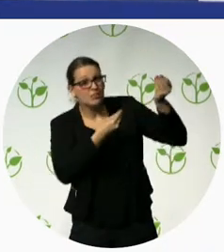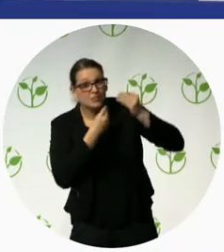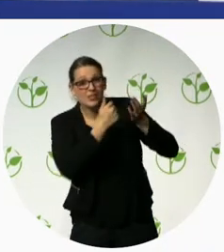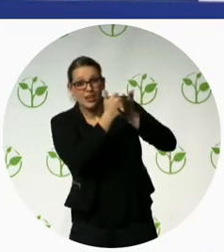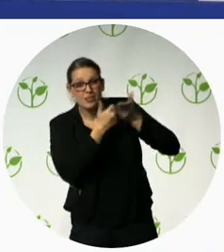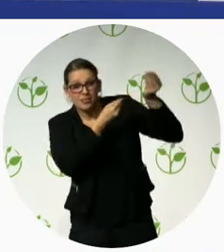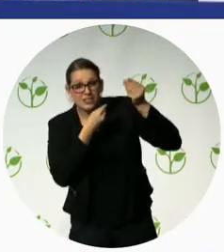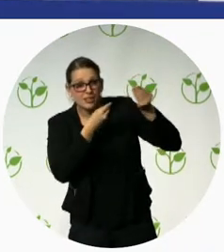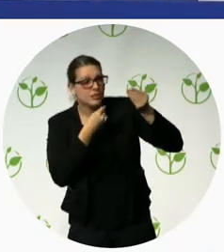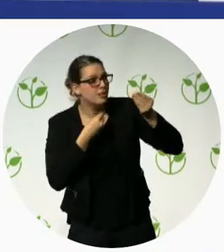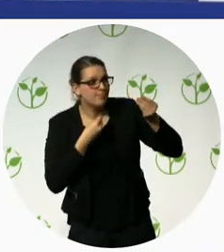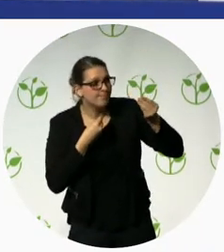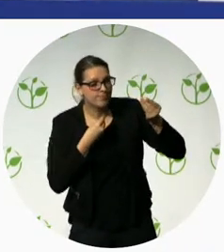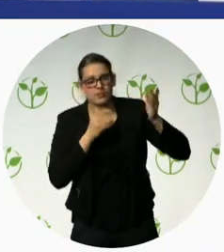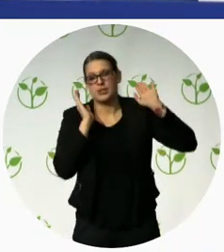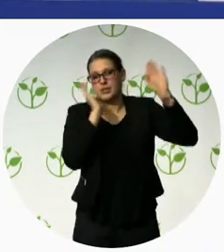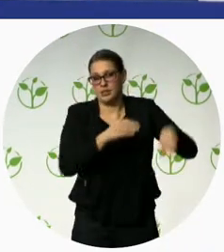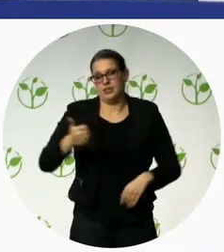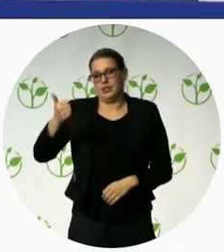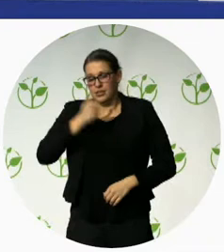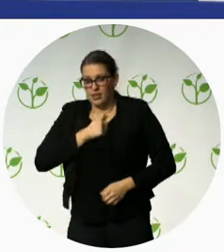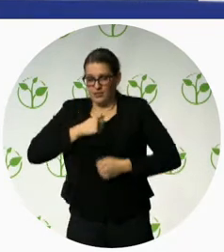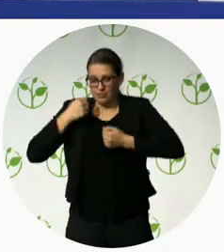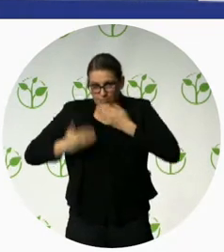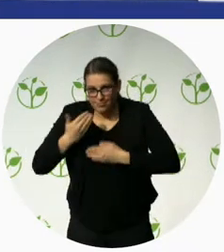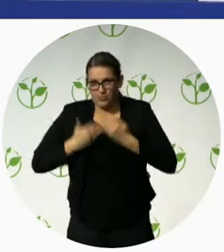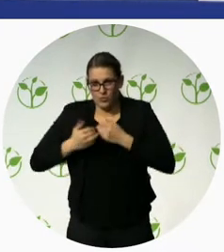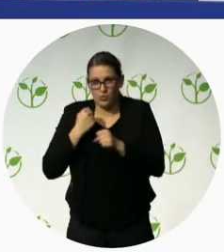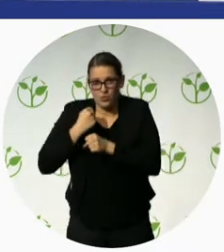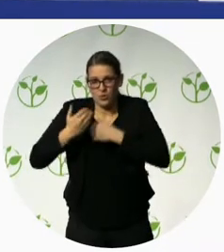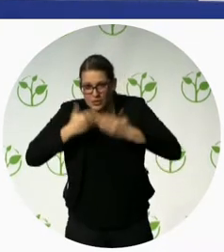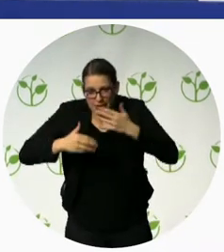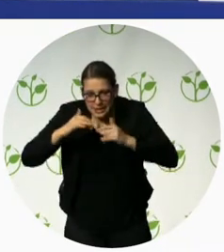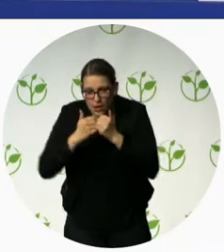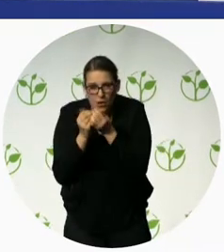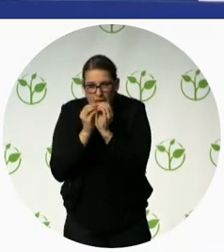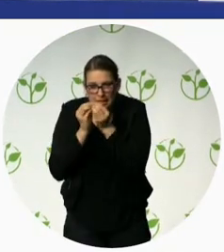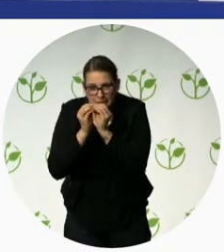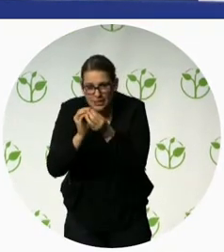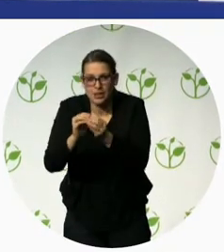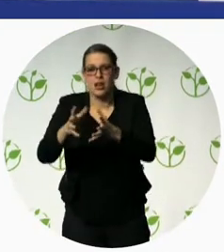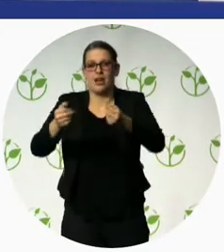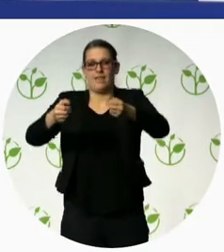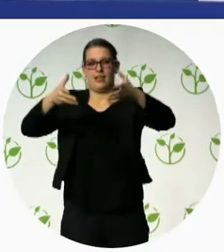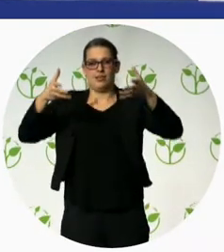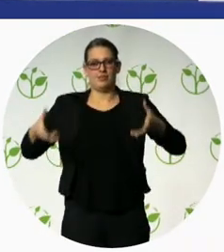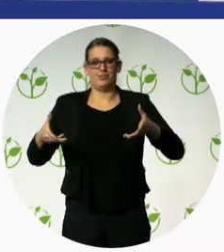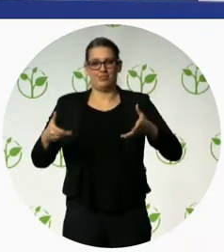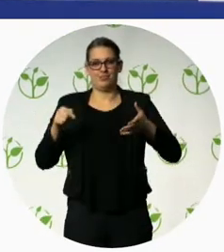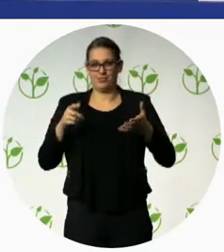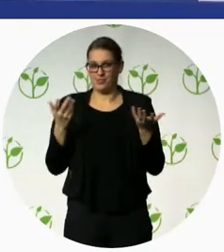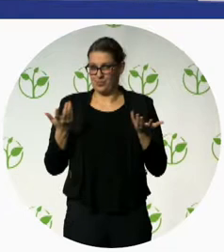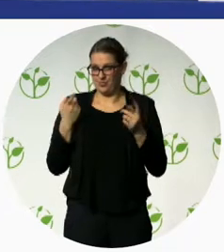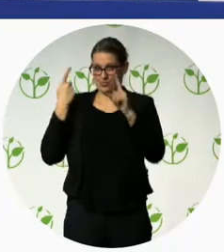to indigenize and innovate and come up with designs and technology that is appropriate for the socio